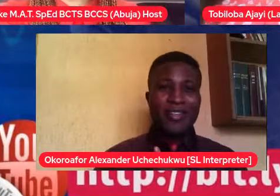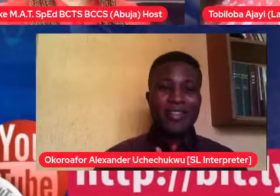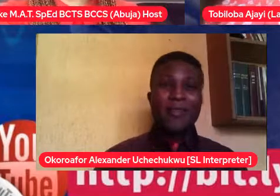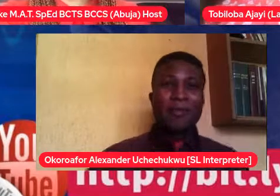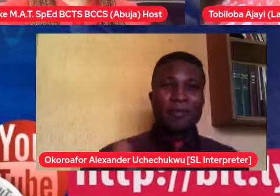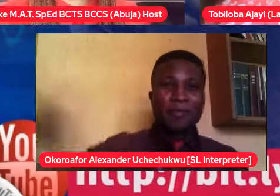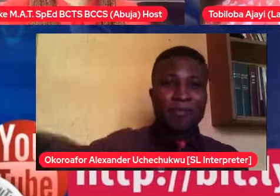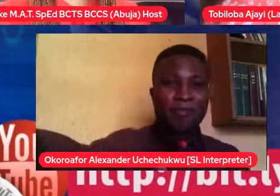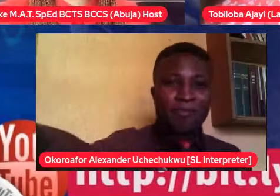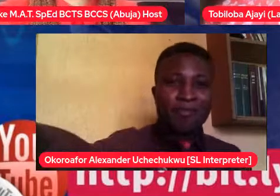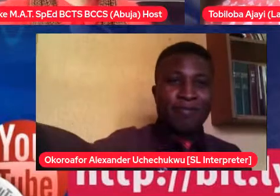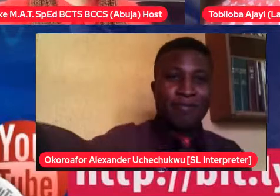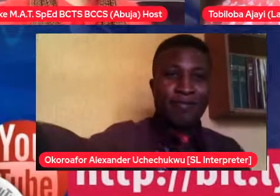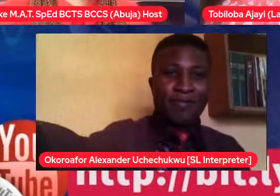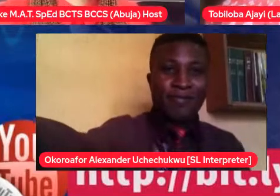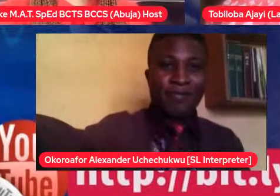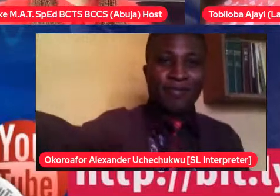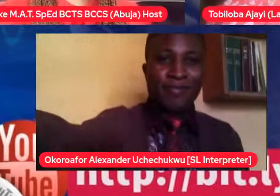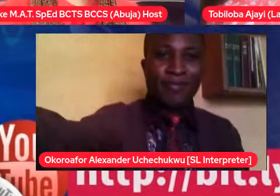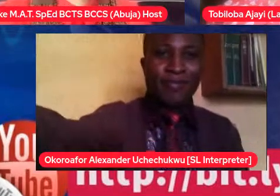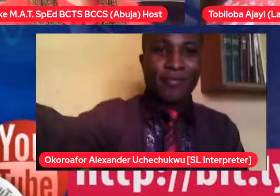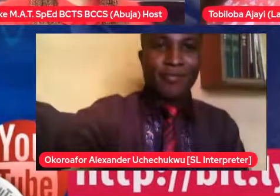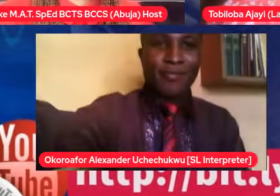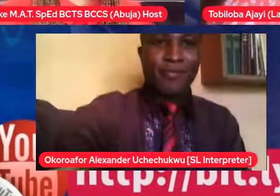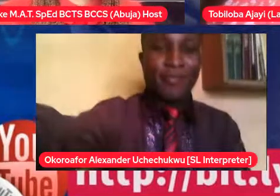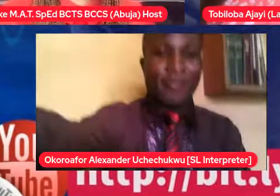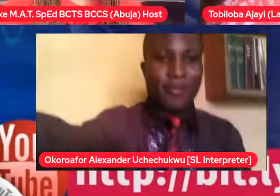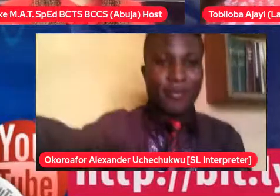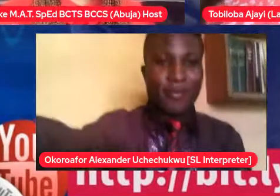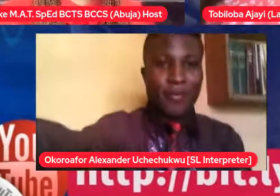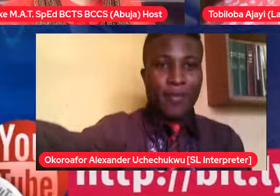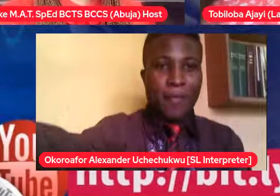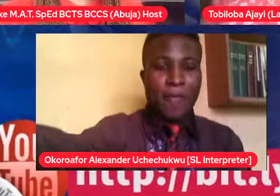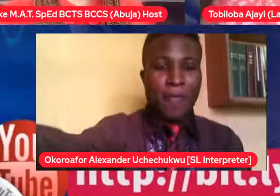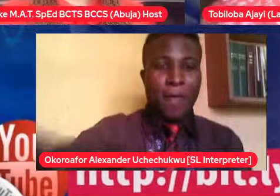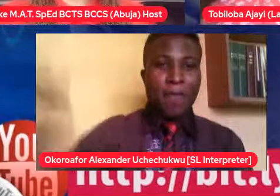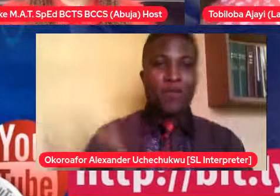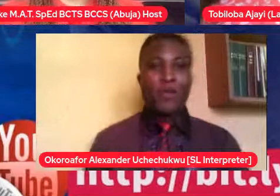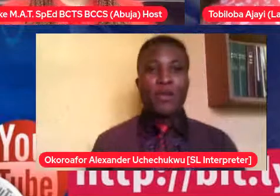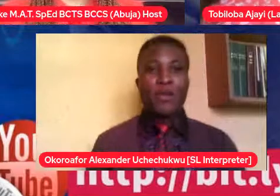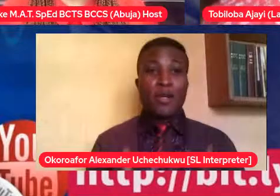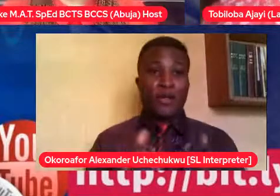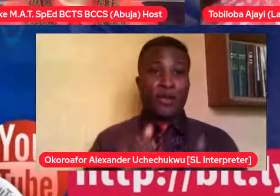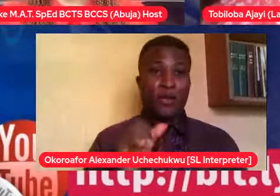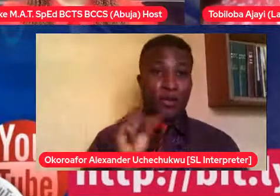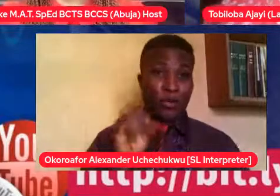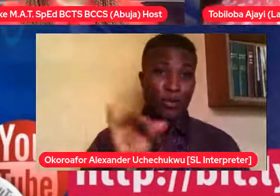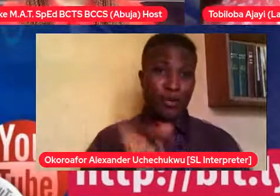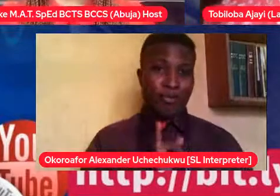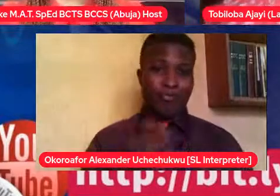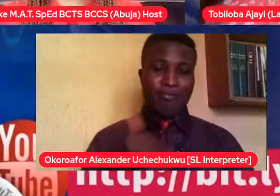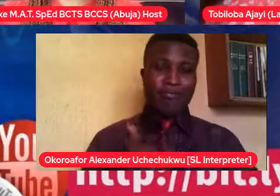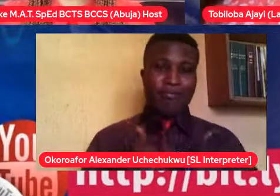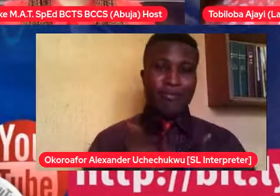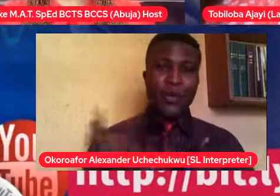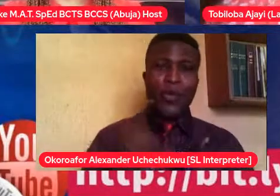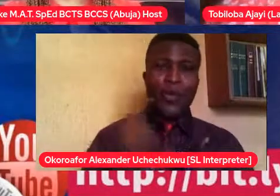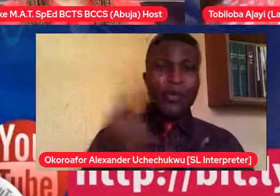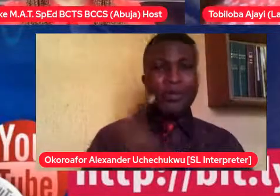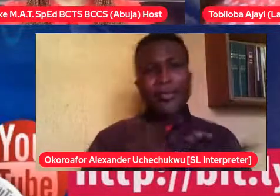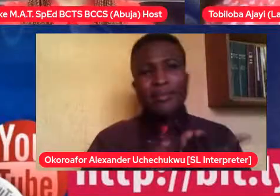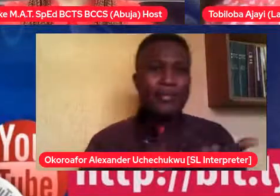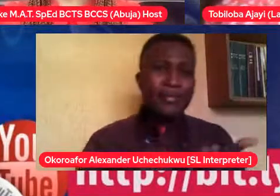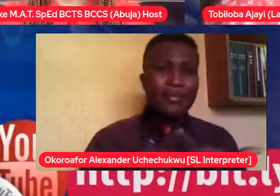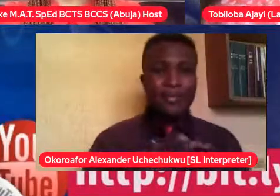Um, so what else? Yeah, so I have, yeah, I always go, okay, what else? Okay, so yes, I do